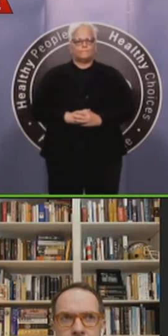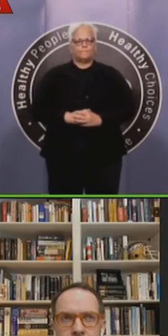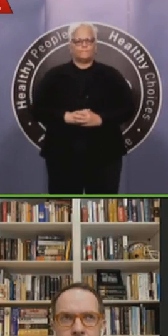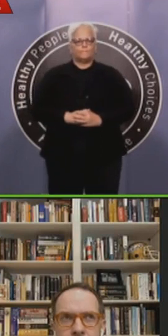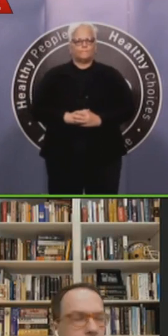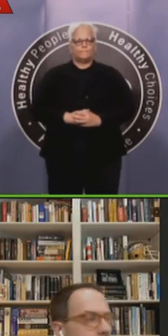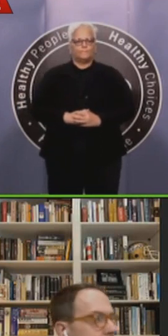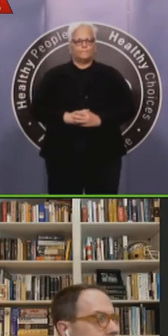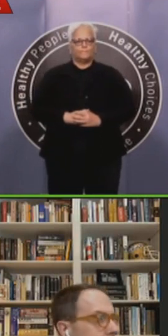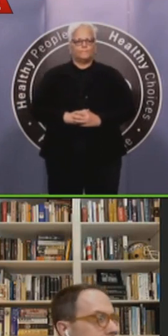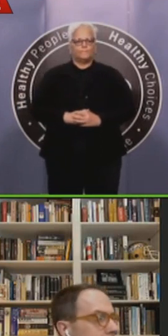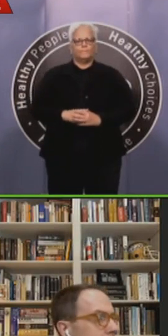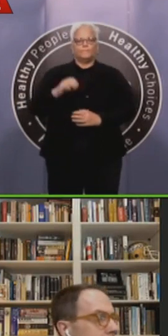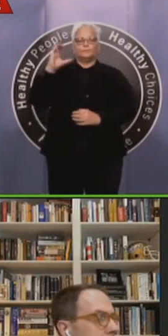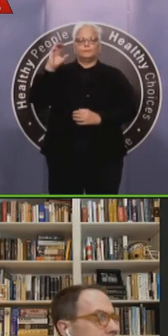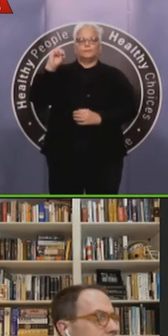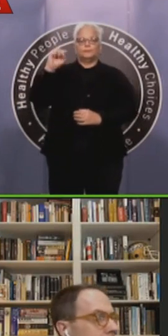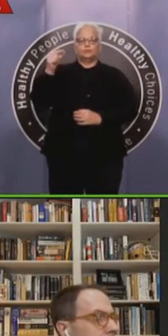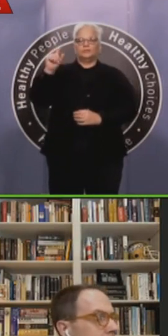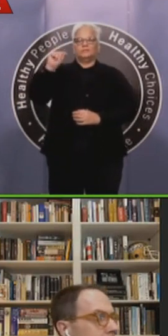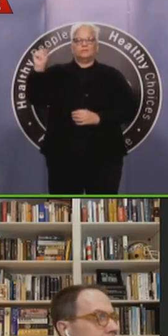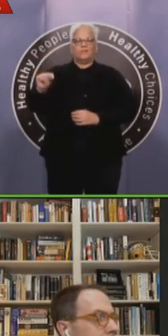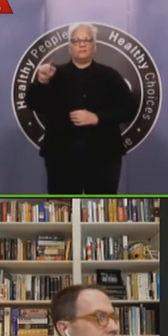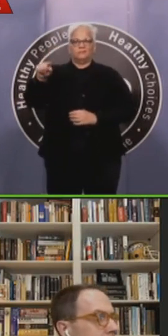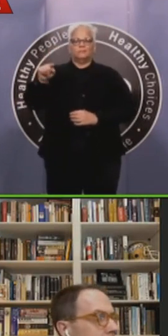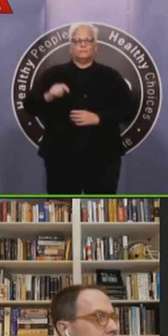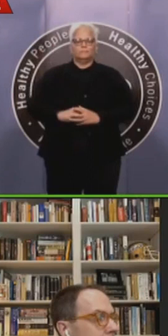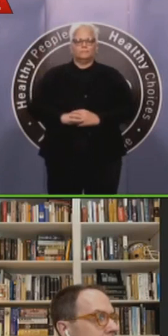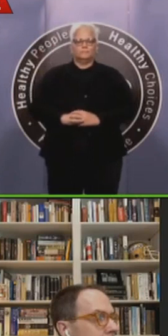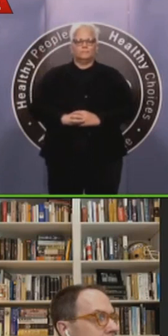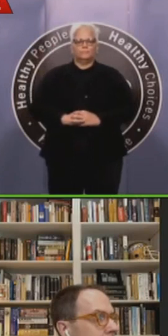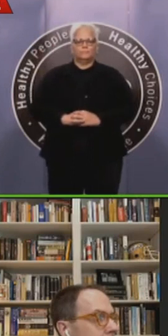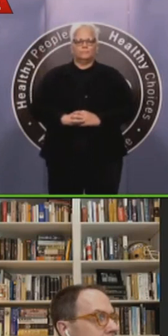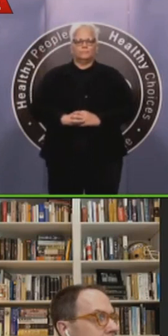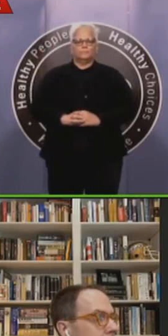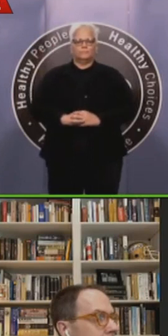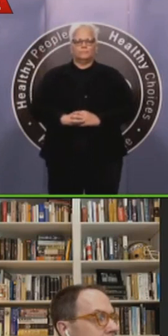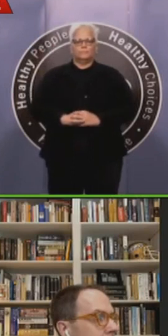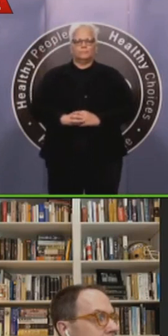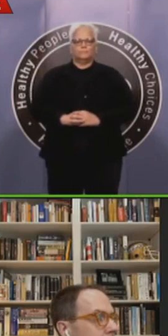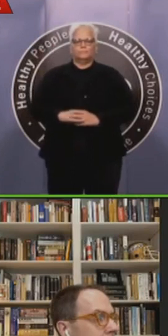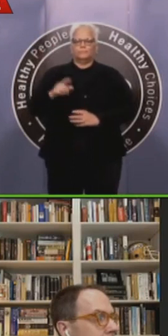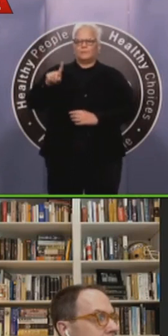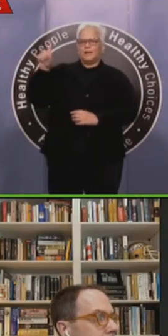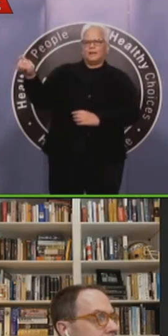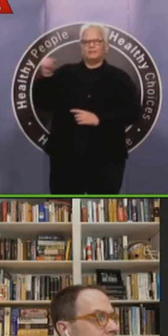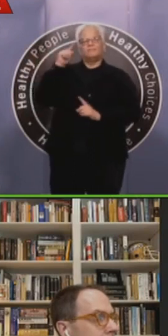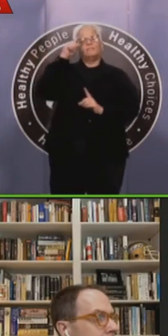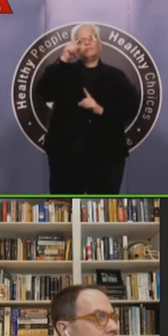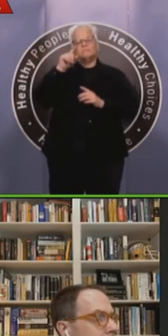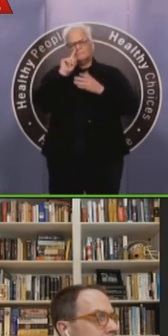for Dr. Dart, we saw peaks and valleys in the statistics from Italy. Do we anticipate a similar